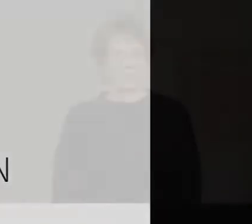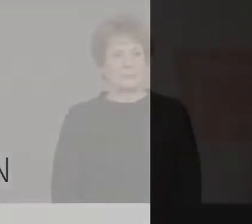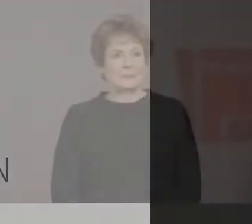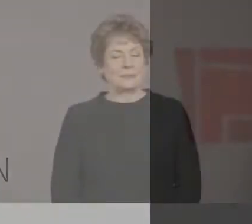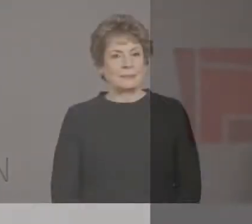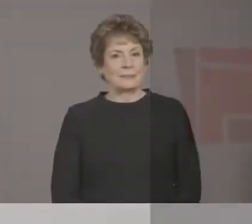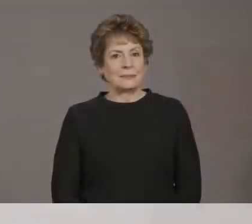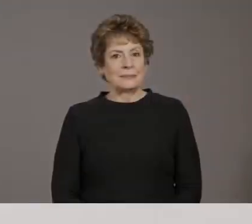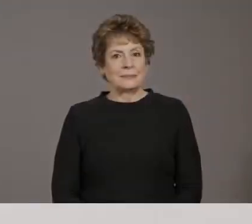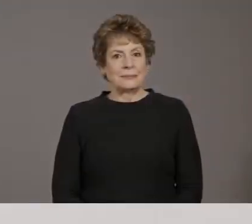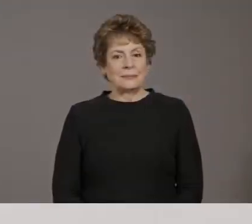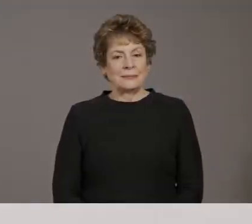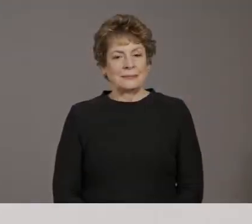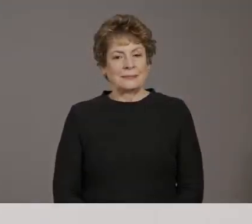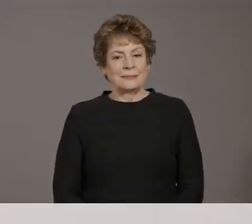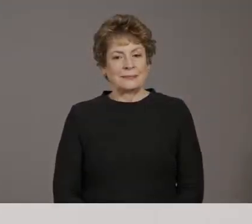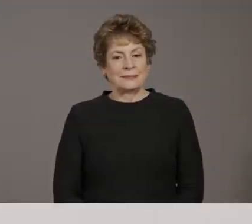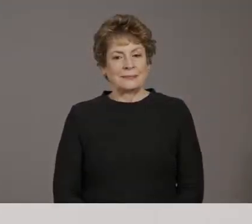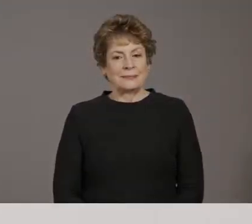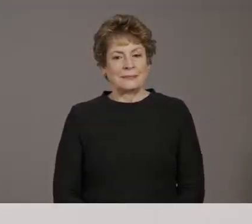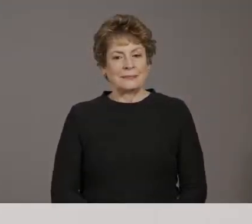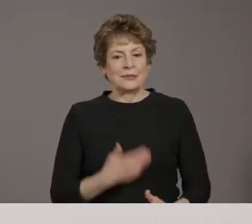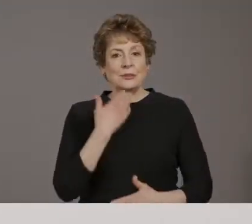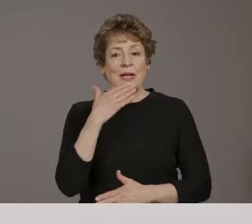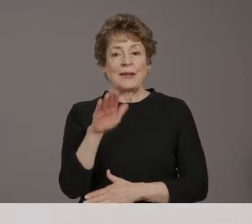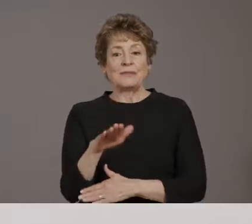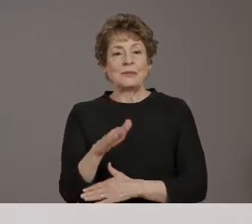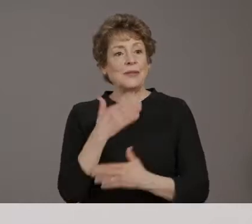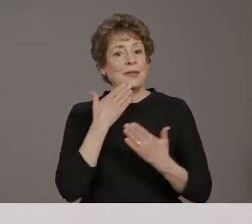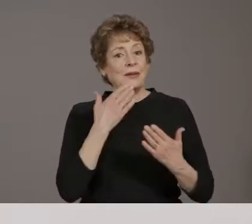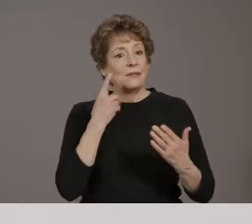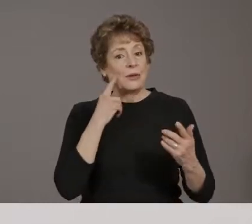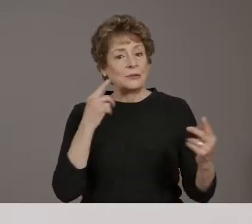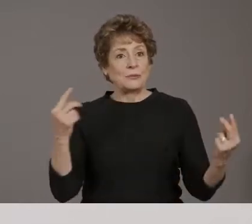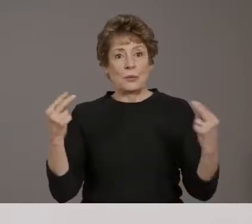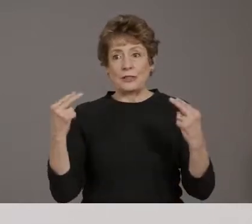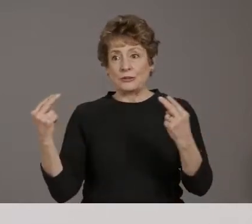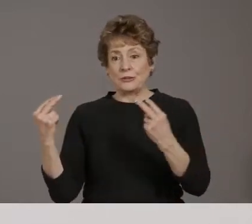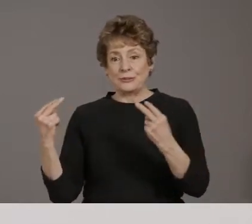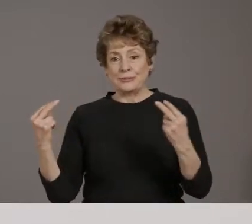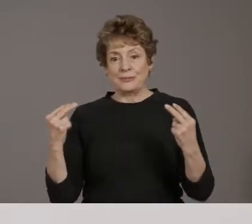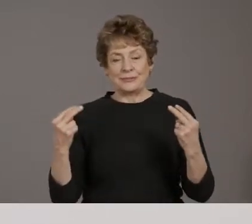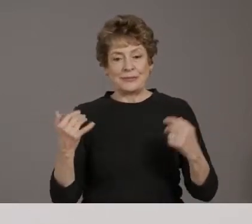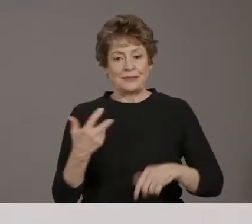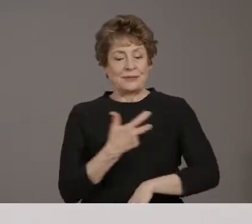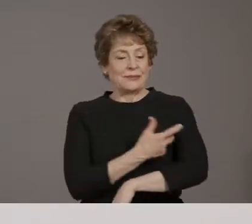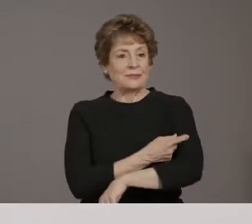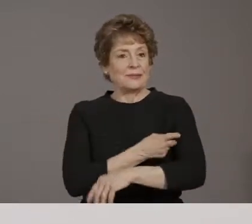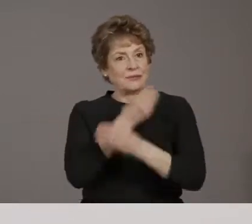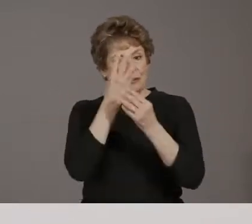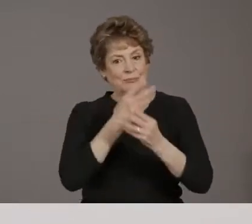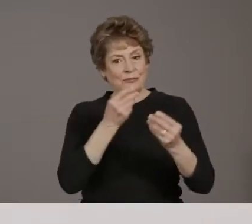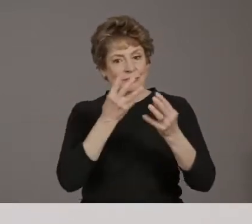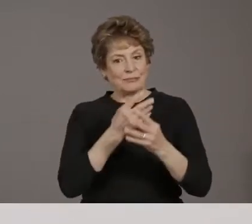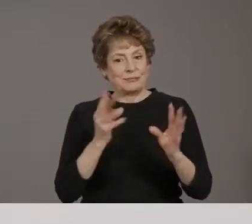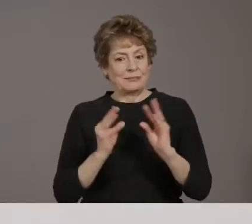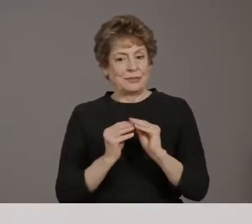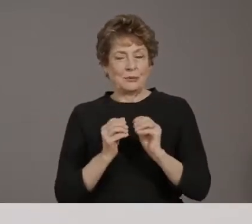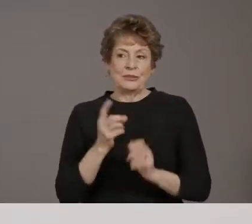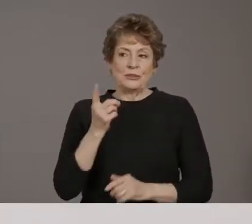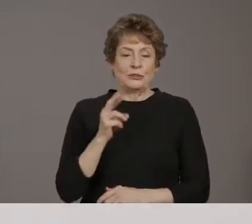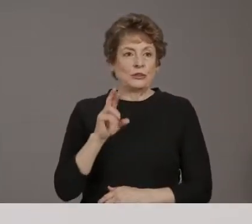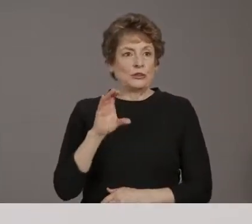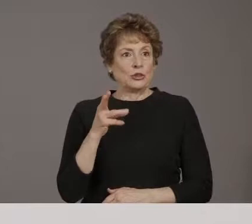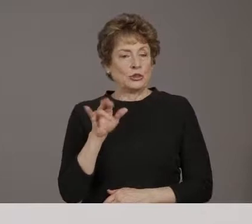Good afternoon, everyone. Thanks for joining us for this vaccine and COVID-19 information session with Dr. Kara Christ. A reminder that this